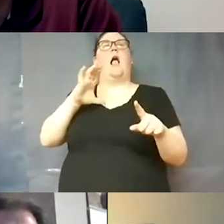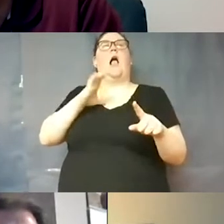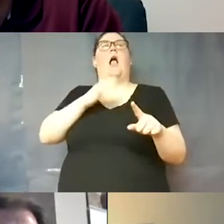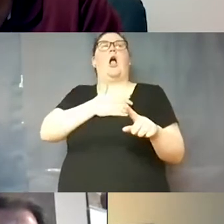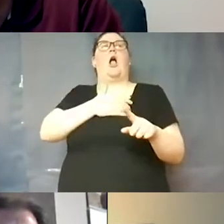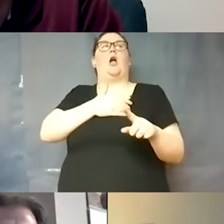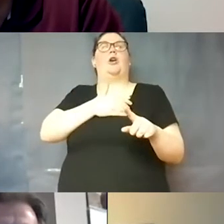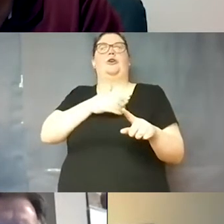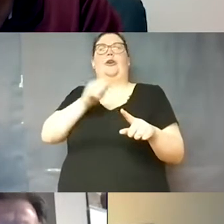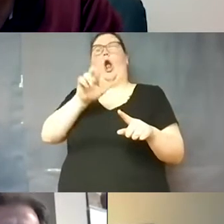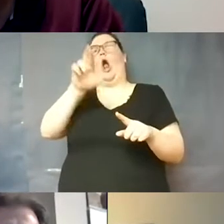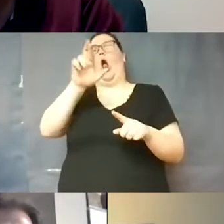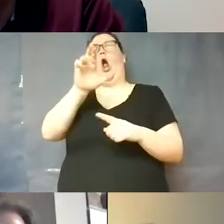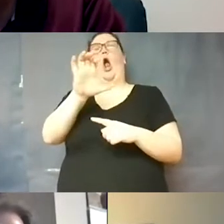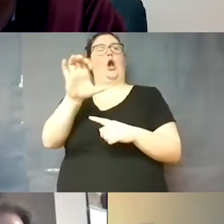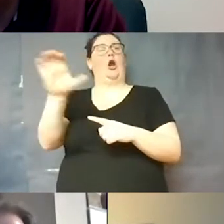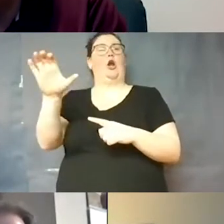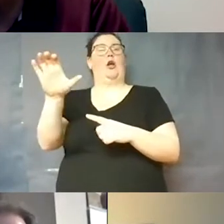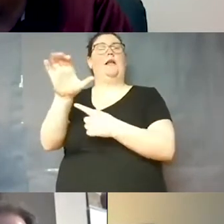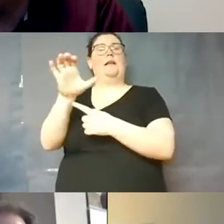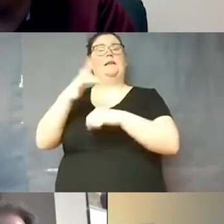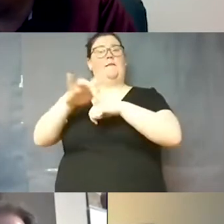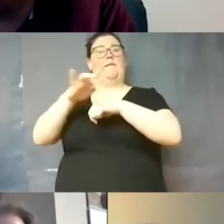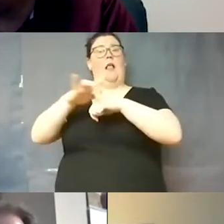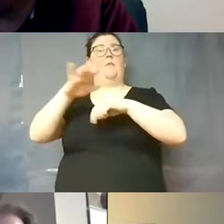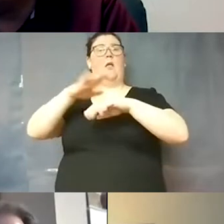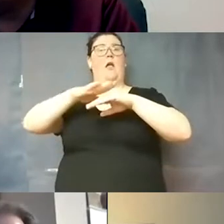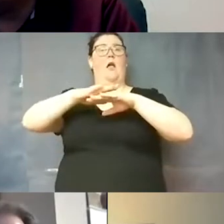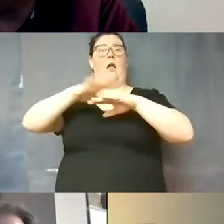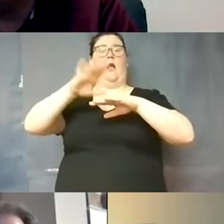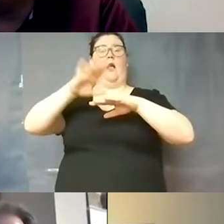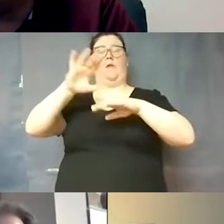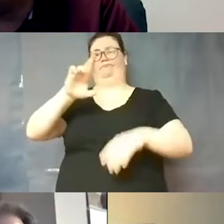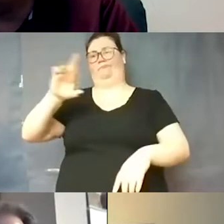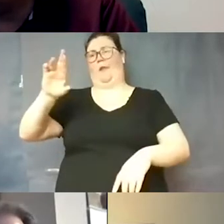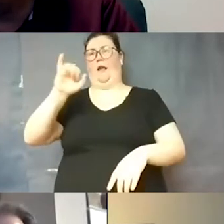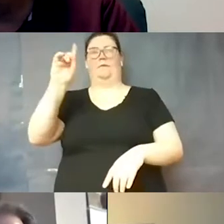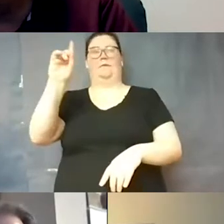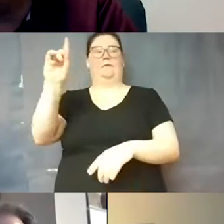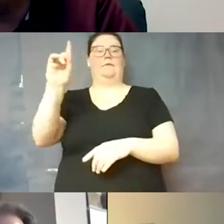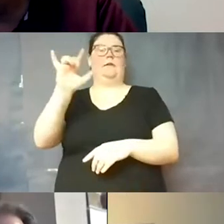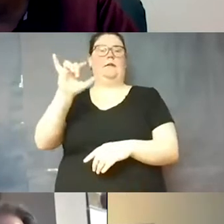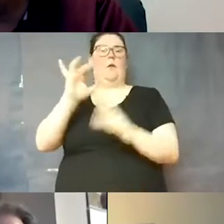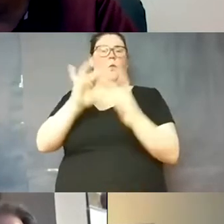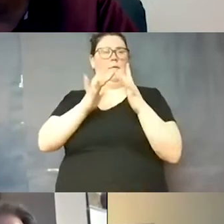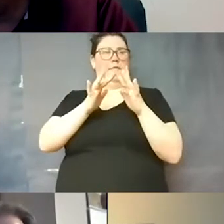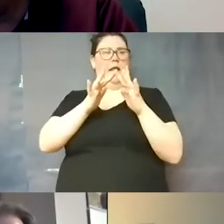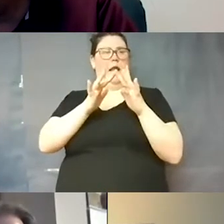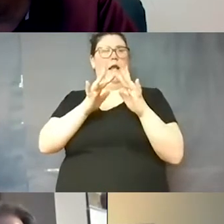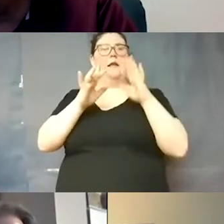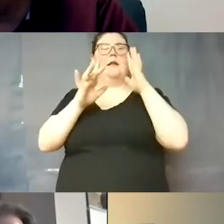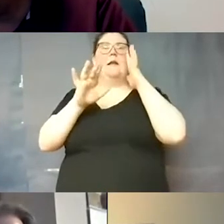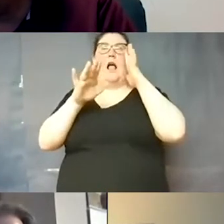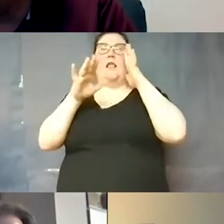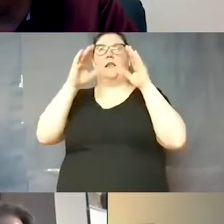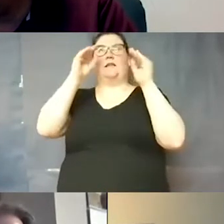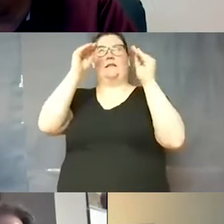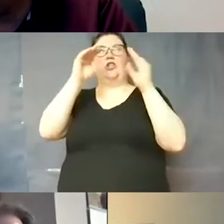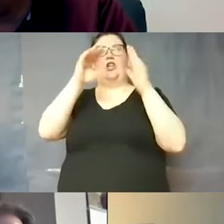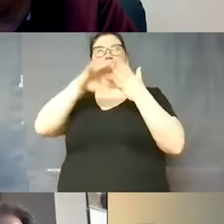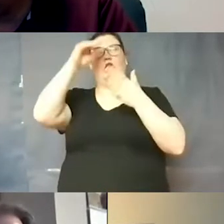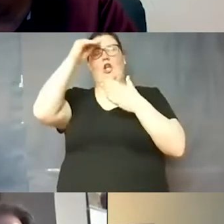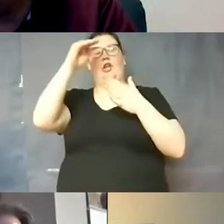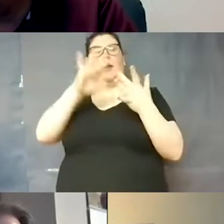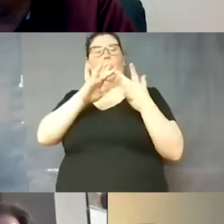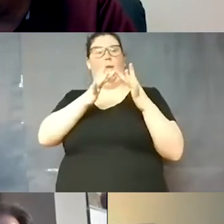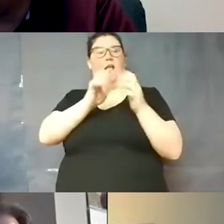our approved curriculum is actually available on our website so you can track that uh at any time it's on our teaching and learning uh web page with with a